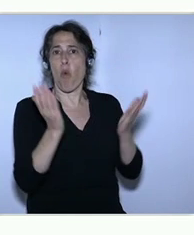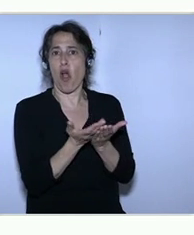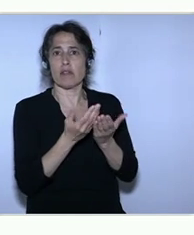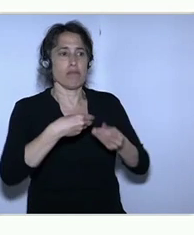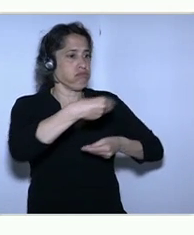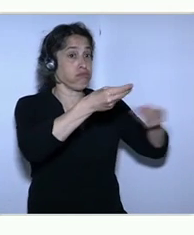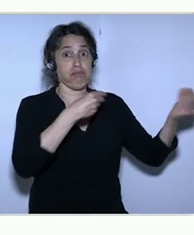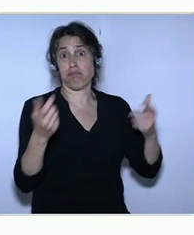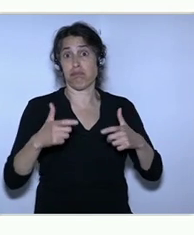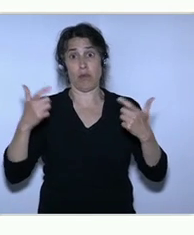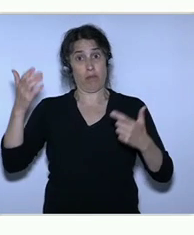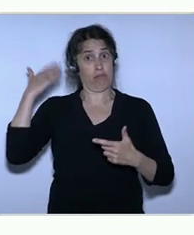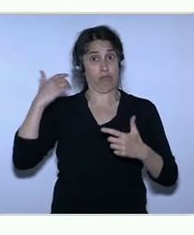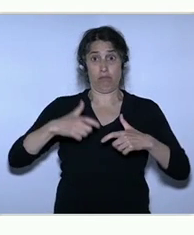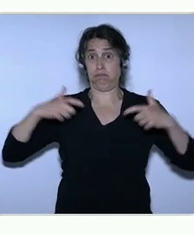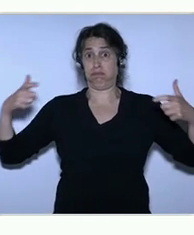exporters.